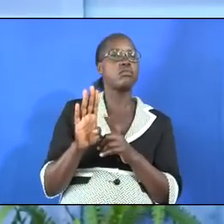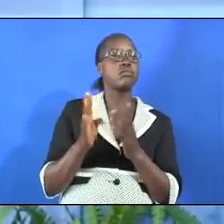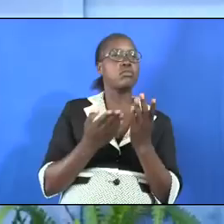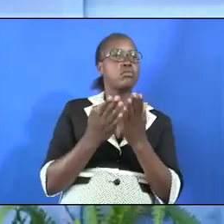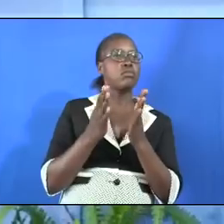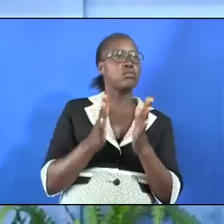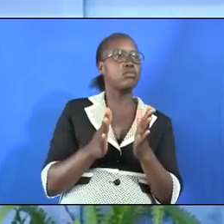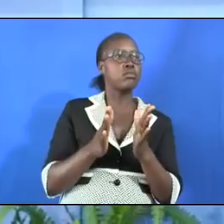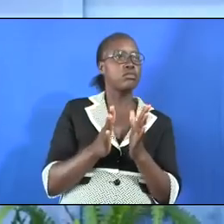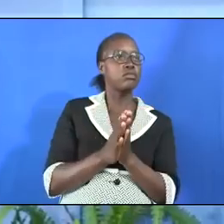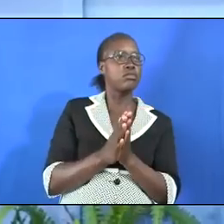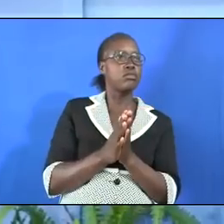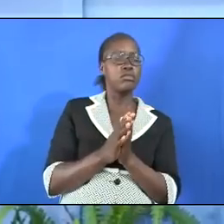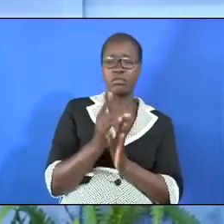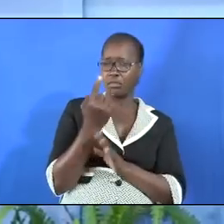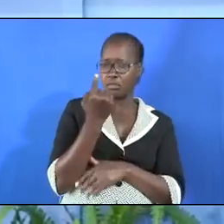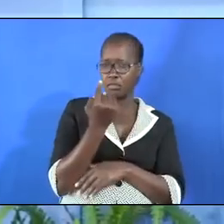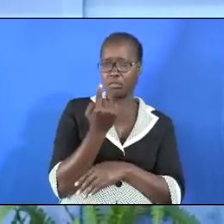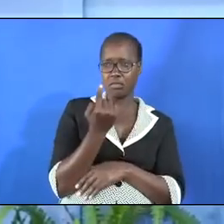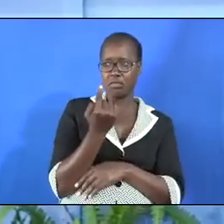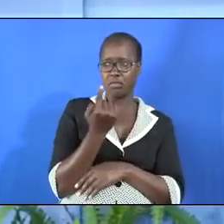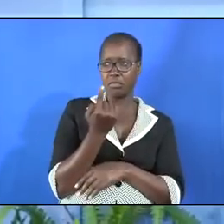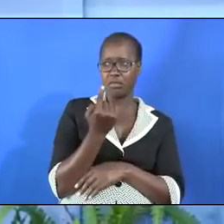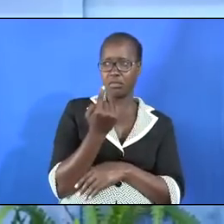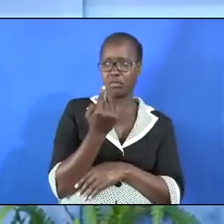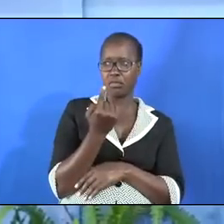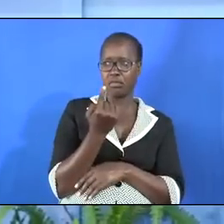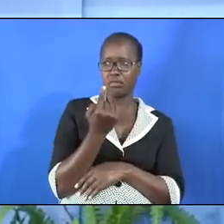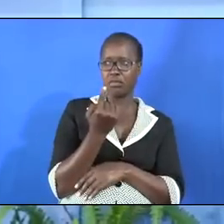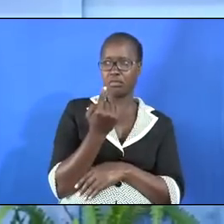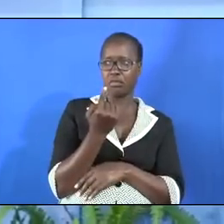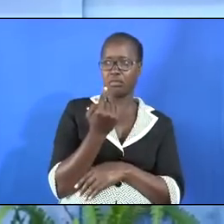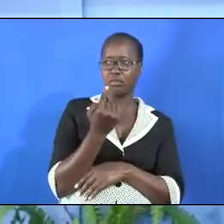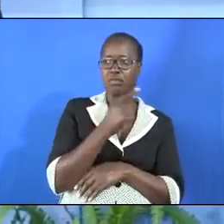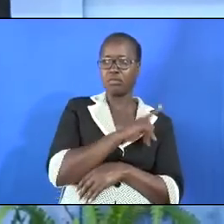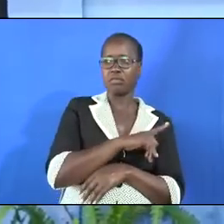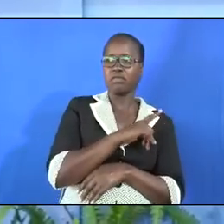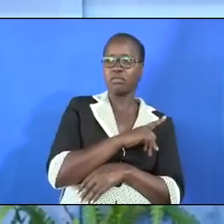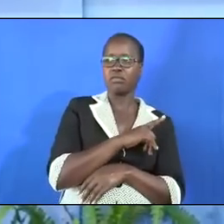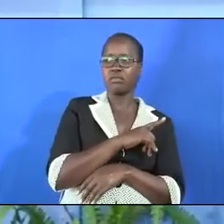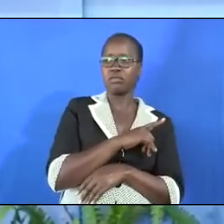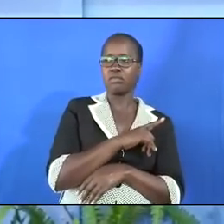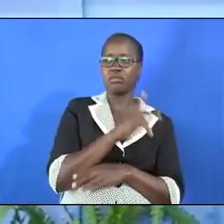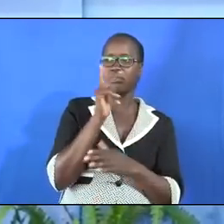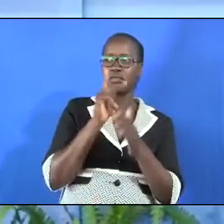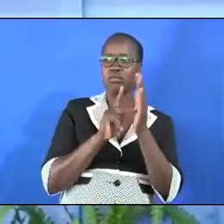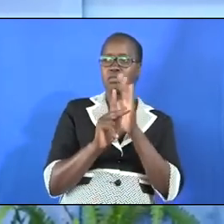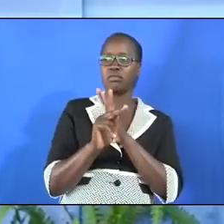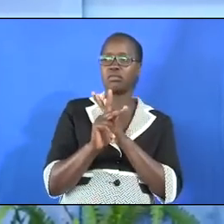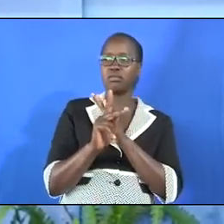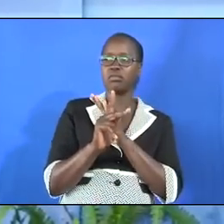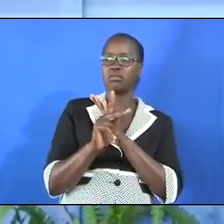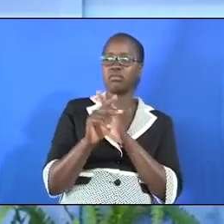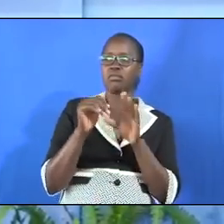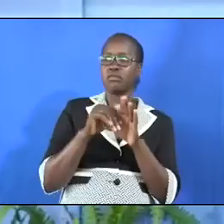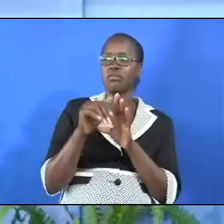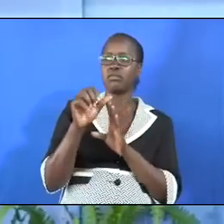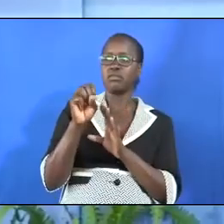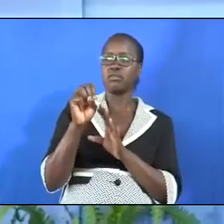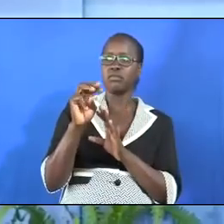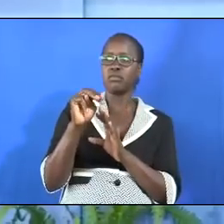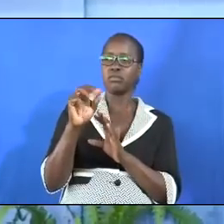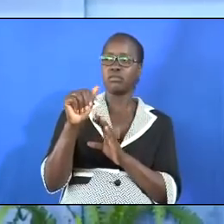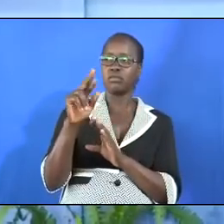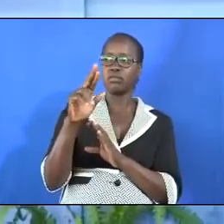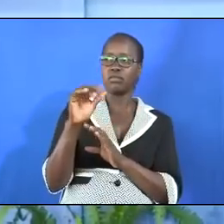the only ones who were advantaged by the prophet who was in Samaria while others were